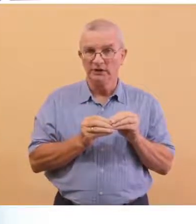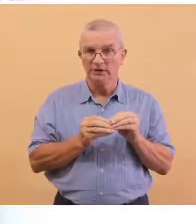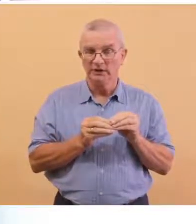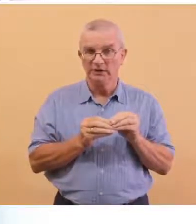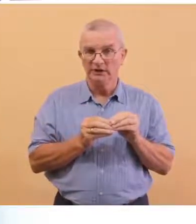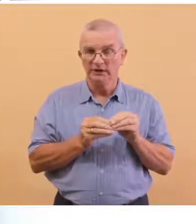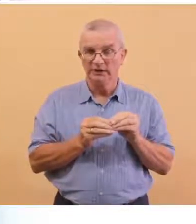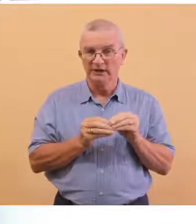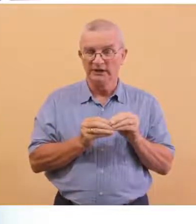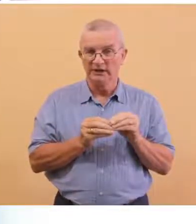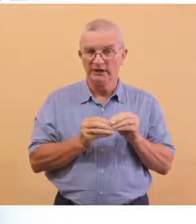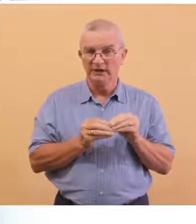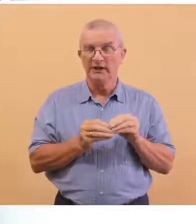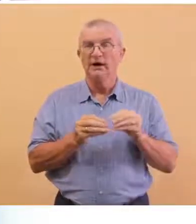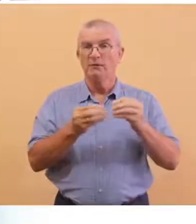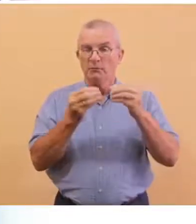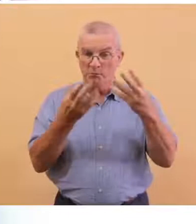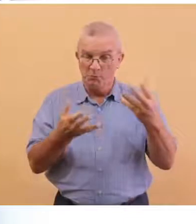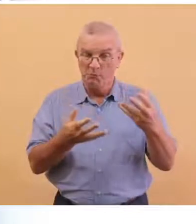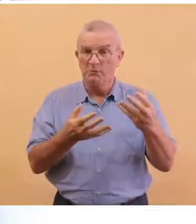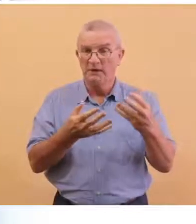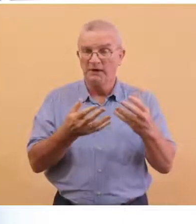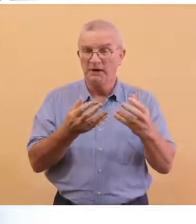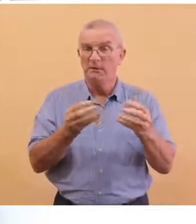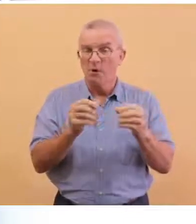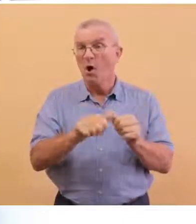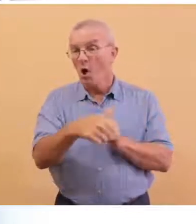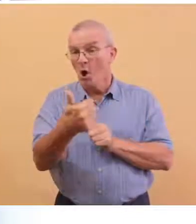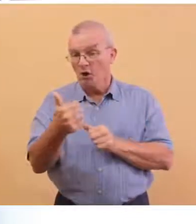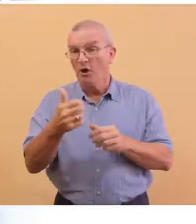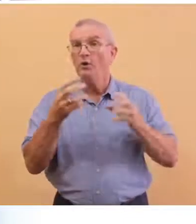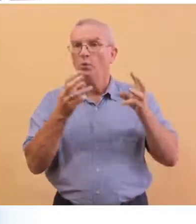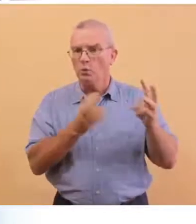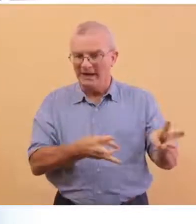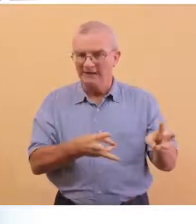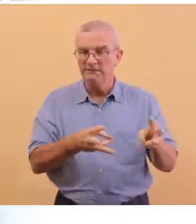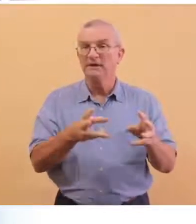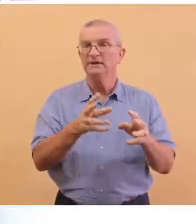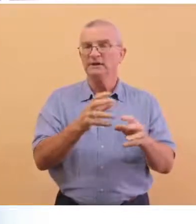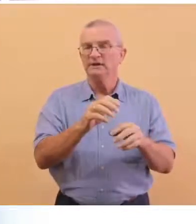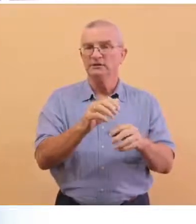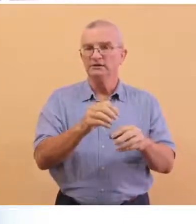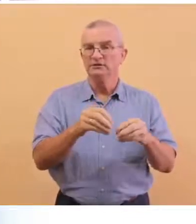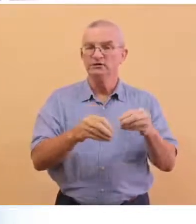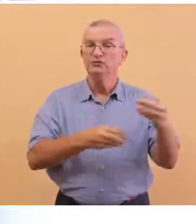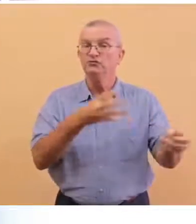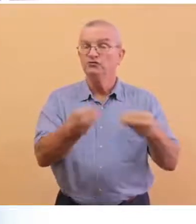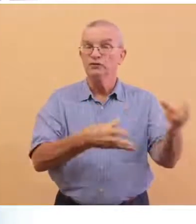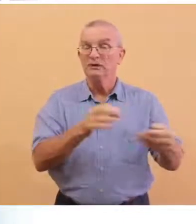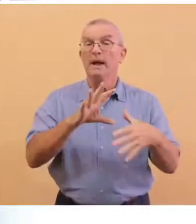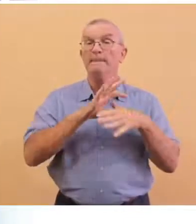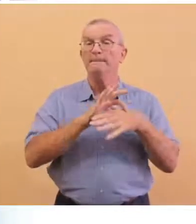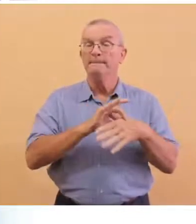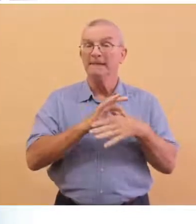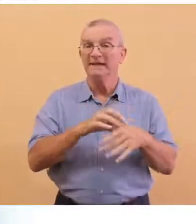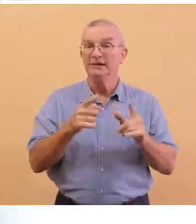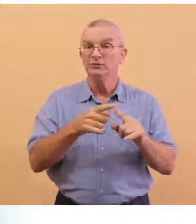alternative arrangements must be in place regarding the distribution of meat to the needy.